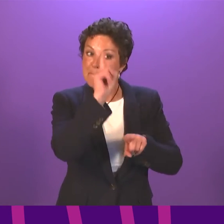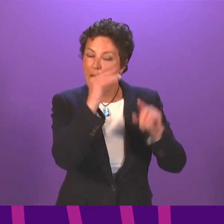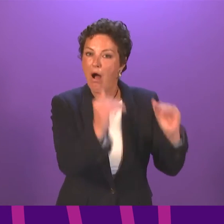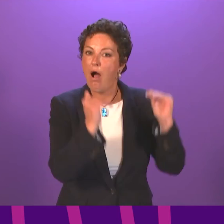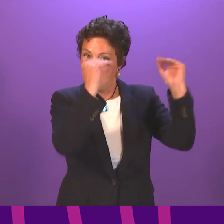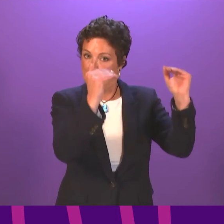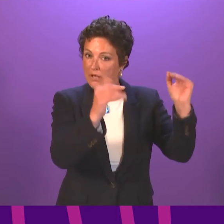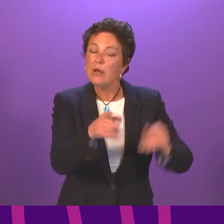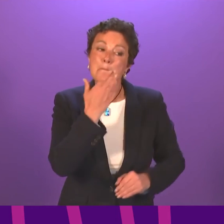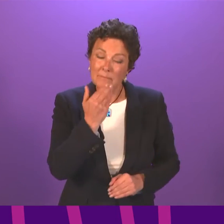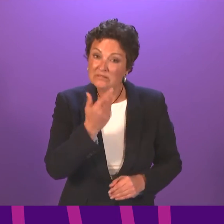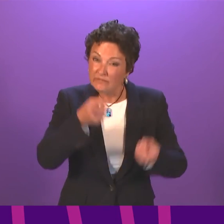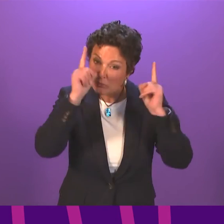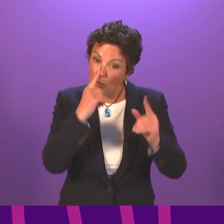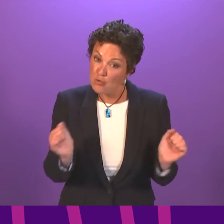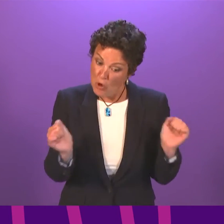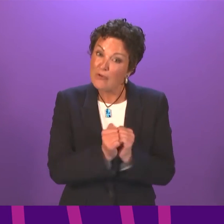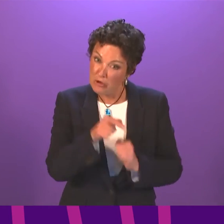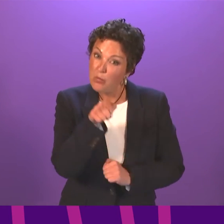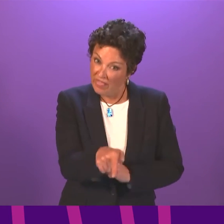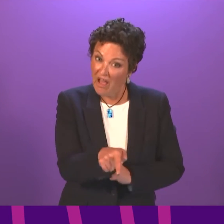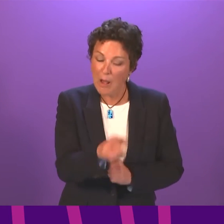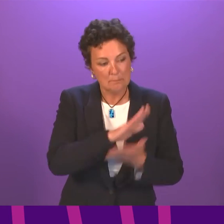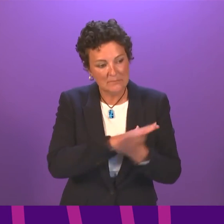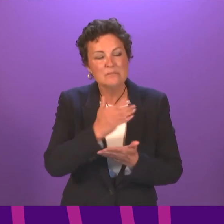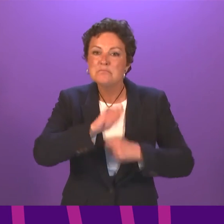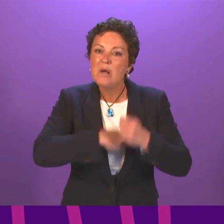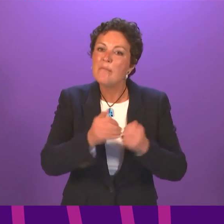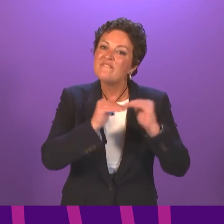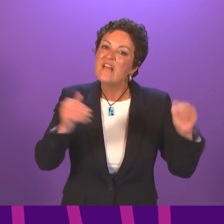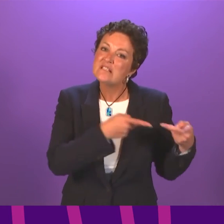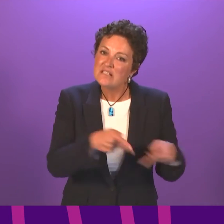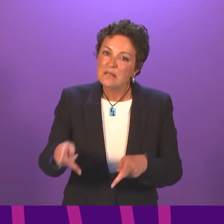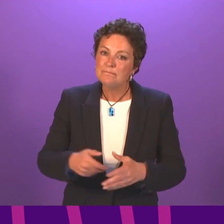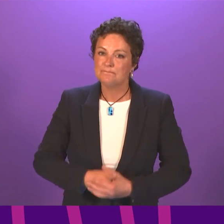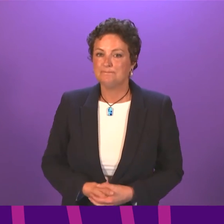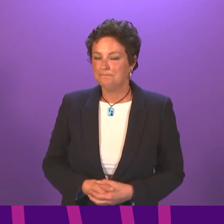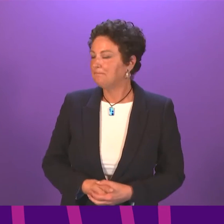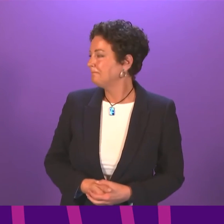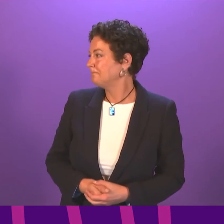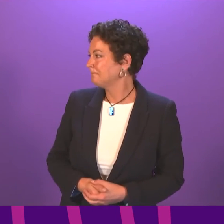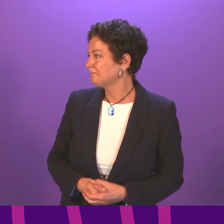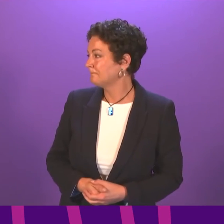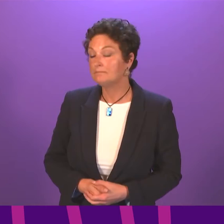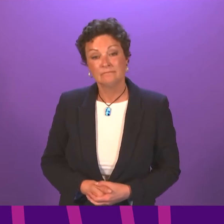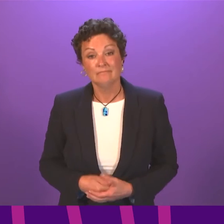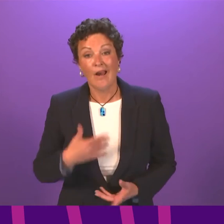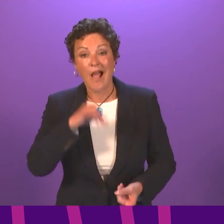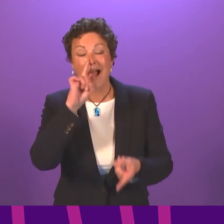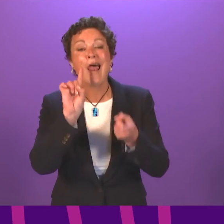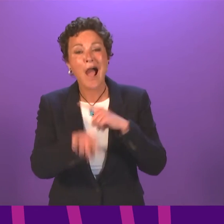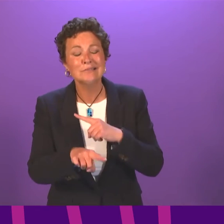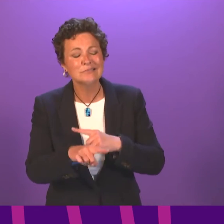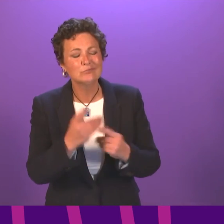downgrades and ensure we make this system fair? First Minister. I will come on to the appeals process in